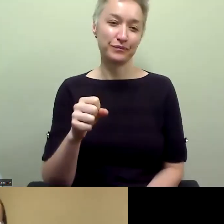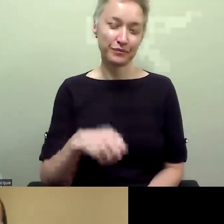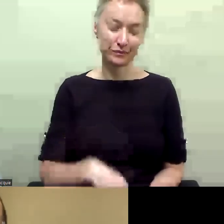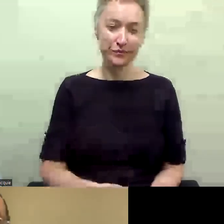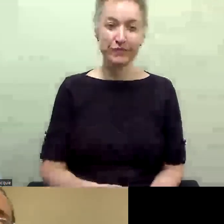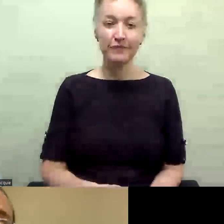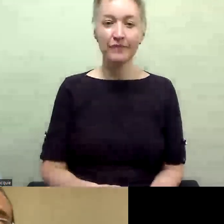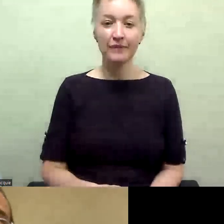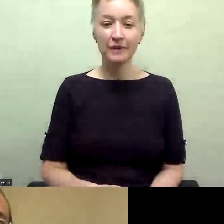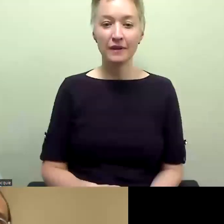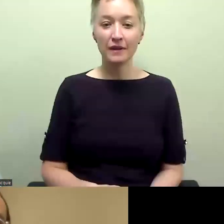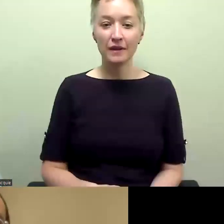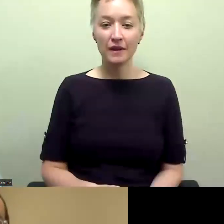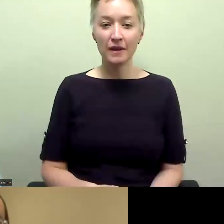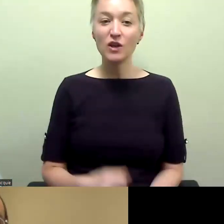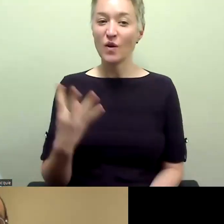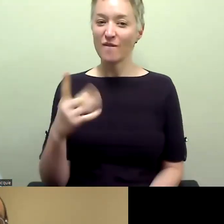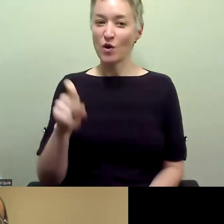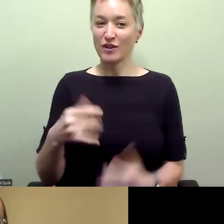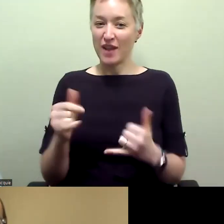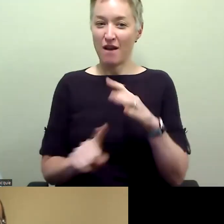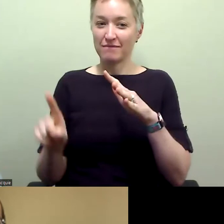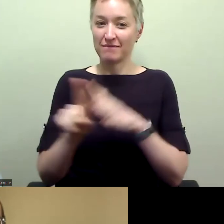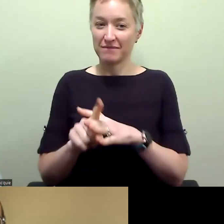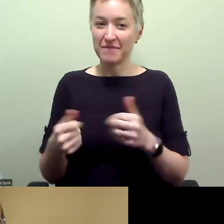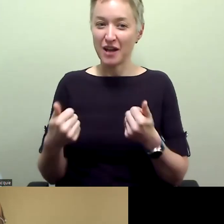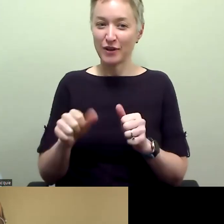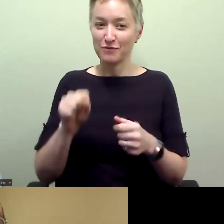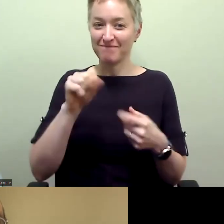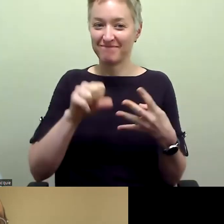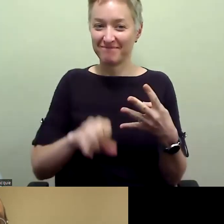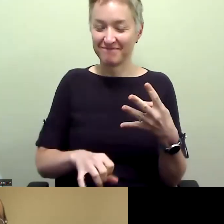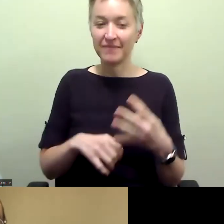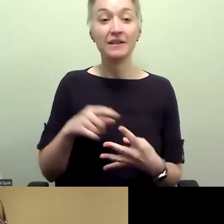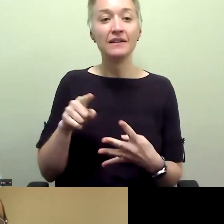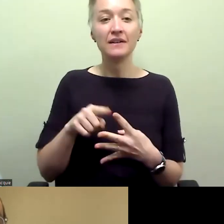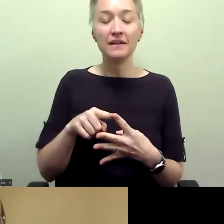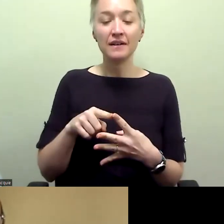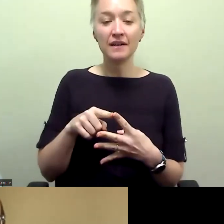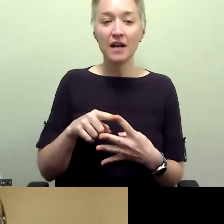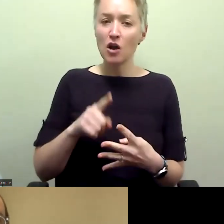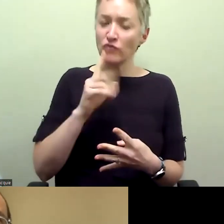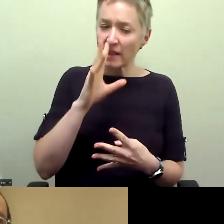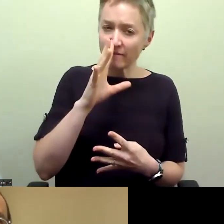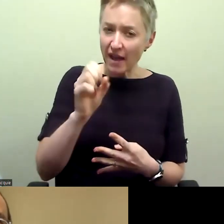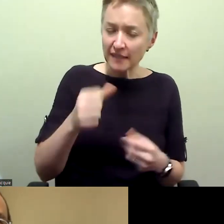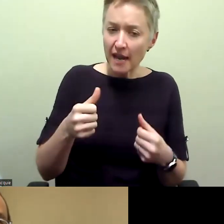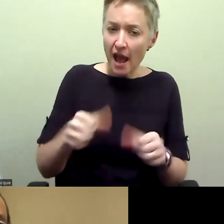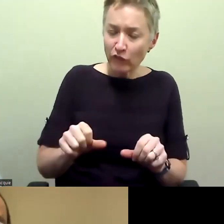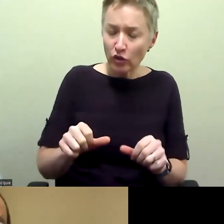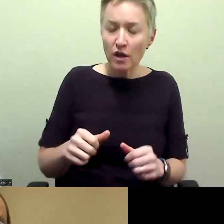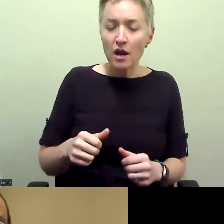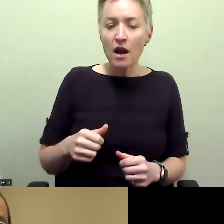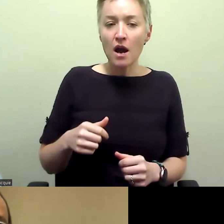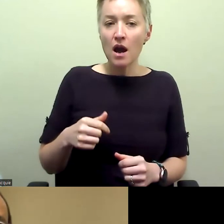we also have four questions that have come in, so I'm going to try to hit them rapid fire for you. Uh, so the first one says really fascinating effort. I'd be interested in getting